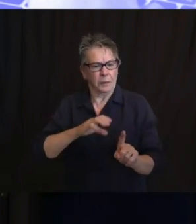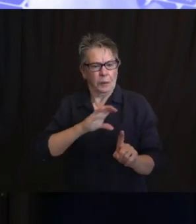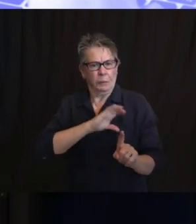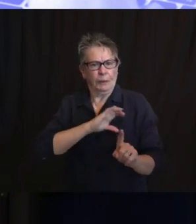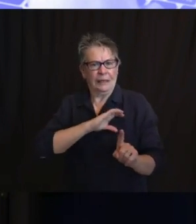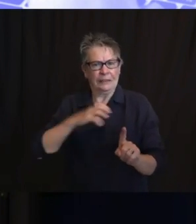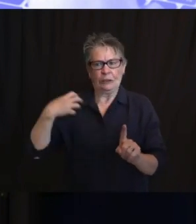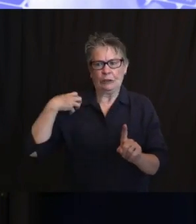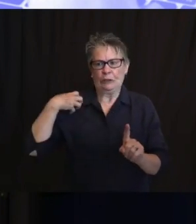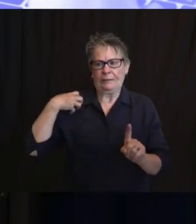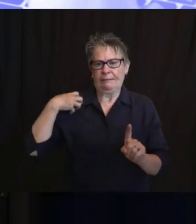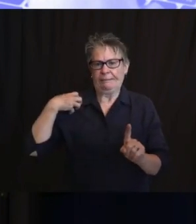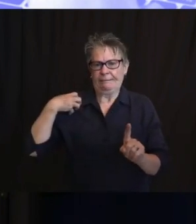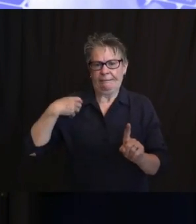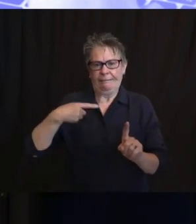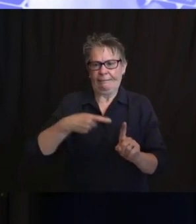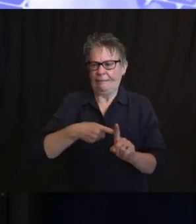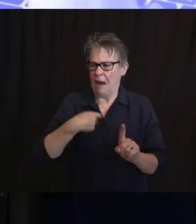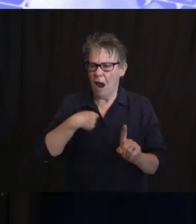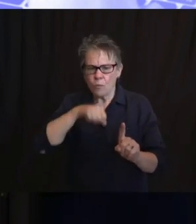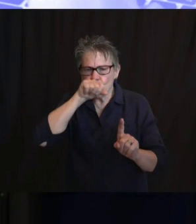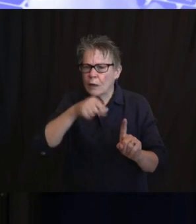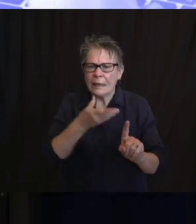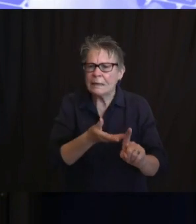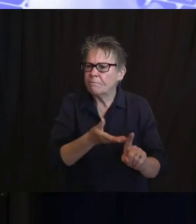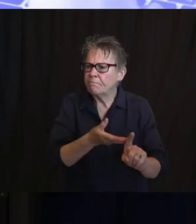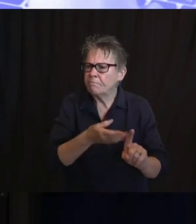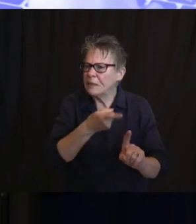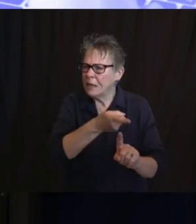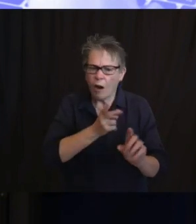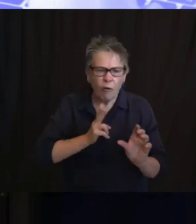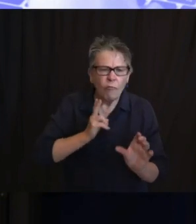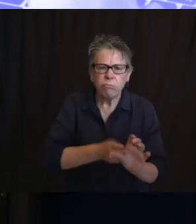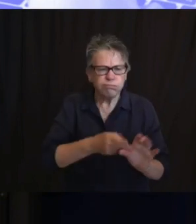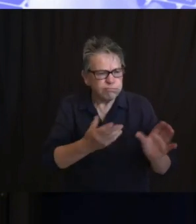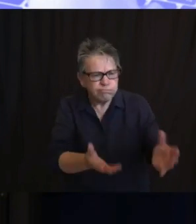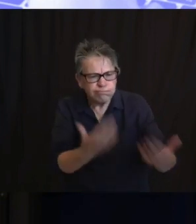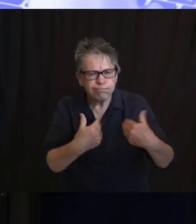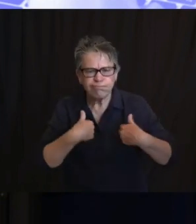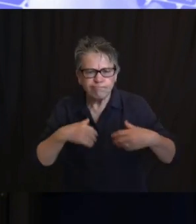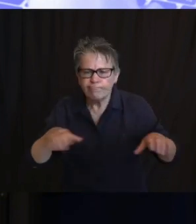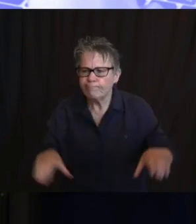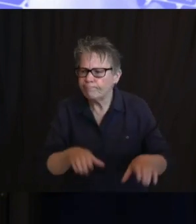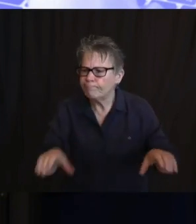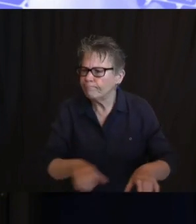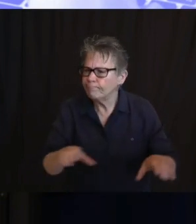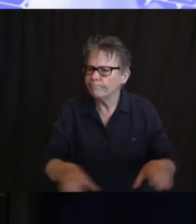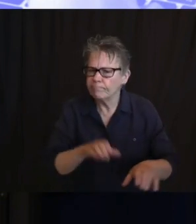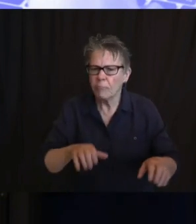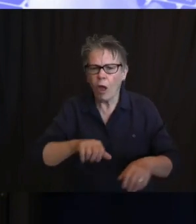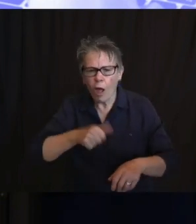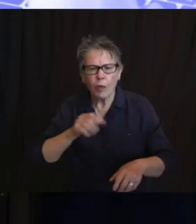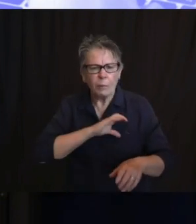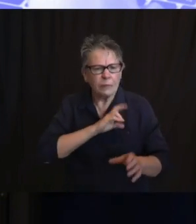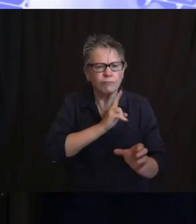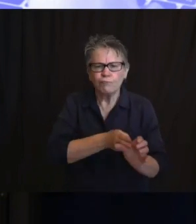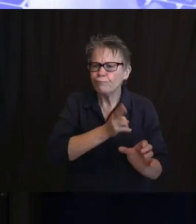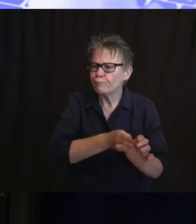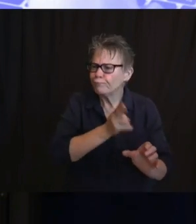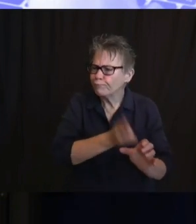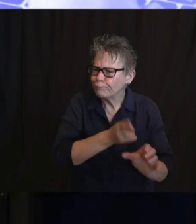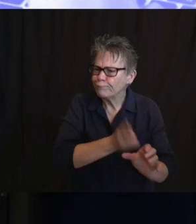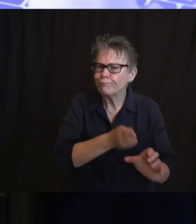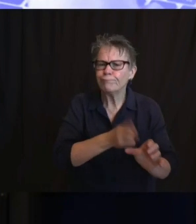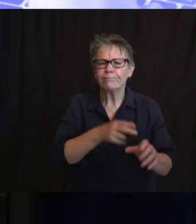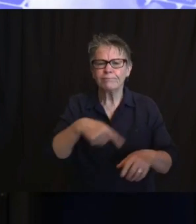and he pointed to what he thought was going to be success, and he was right because he had the clergy, the organizers, and law enforcement meet